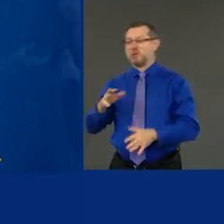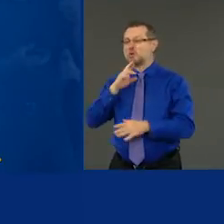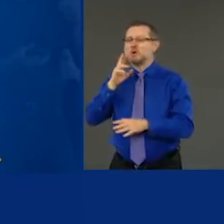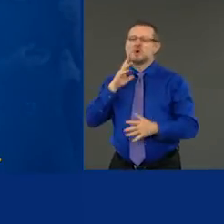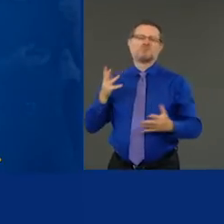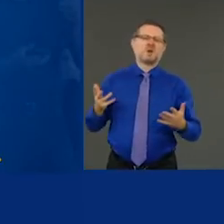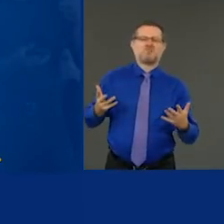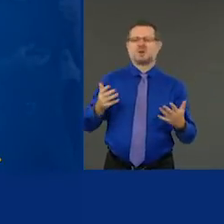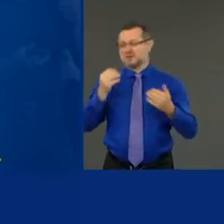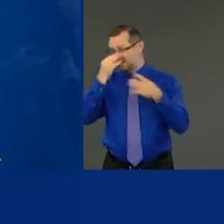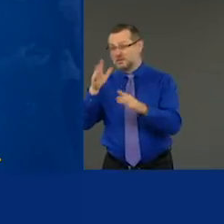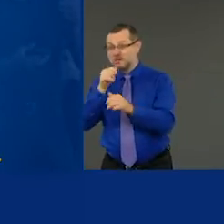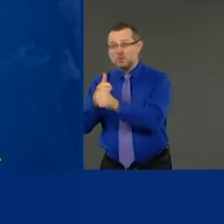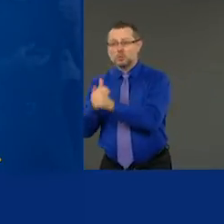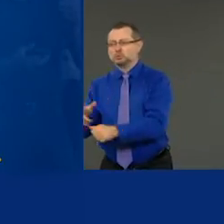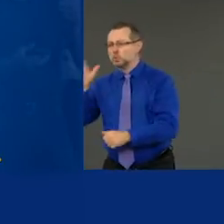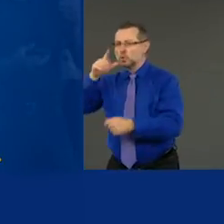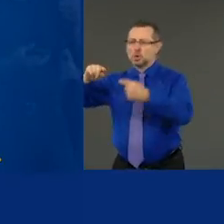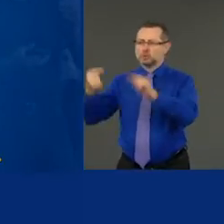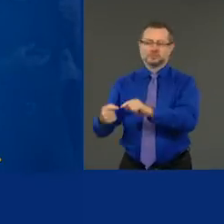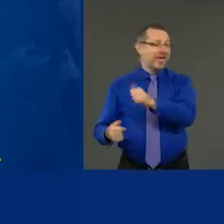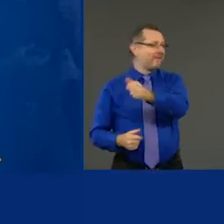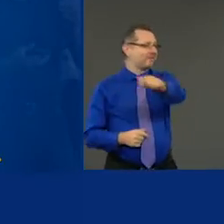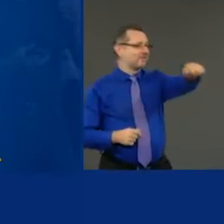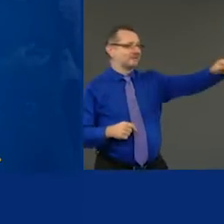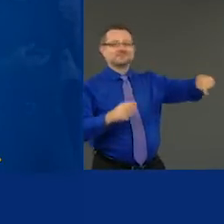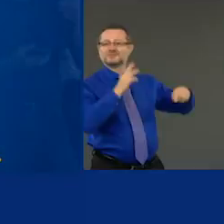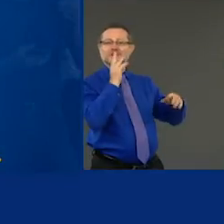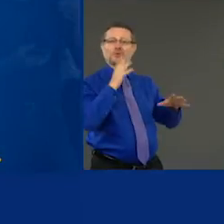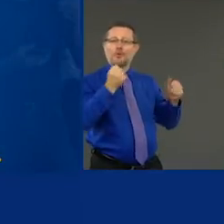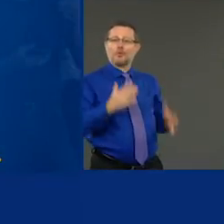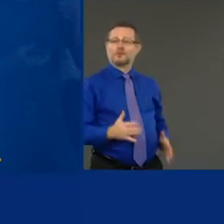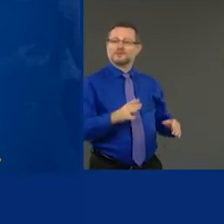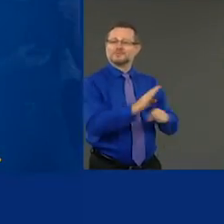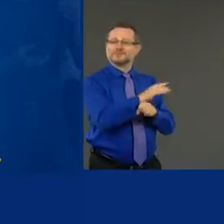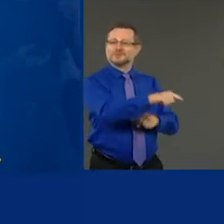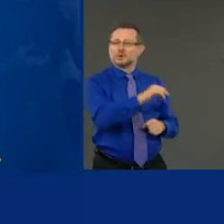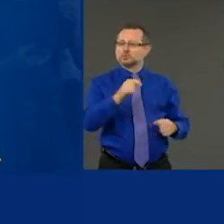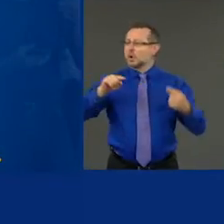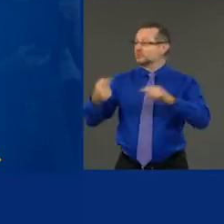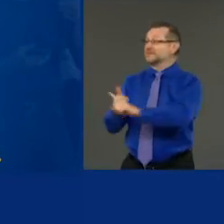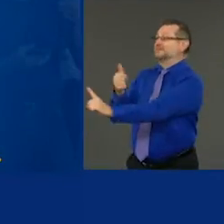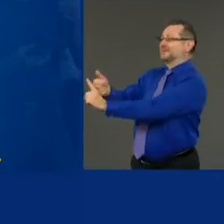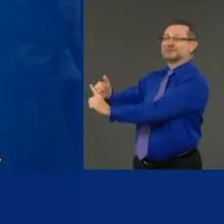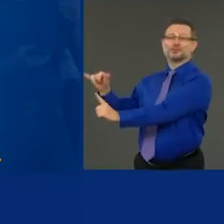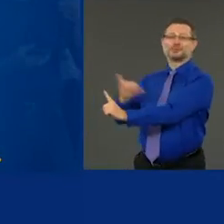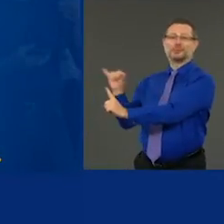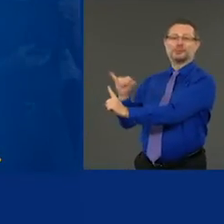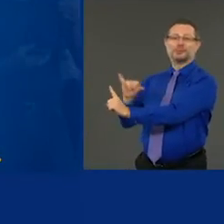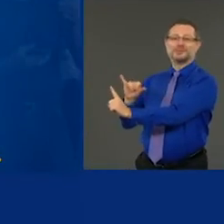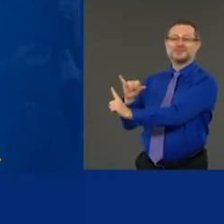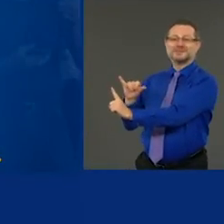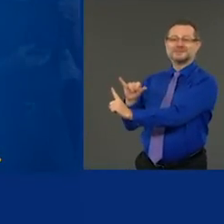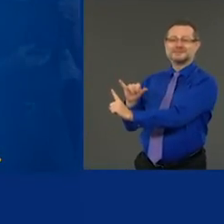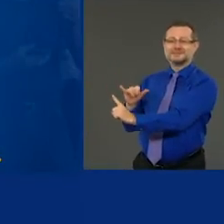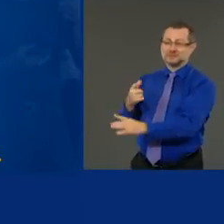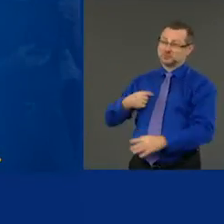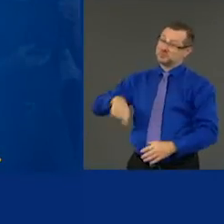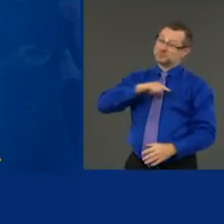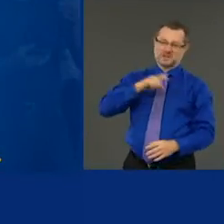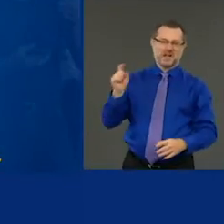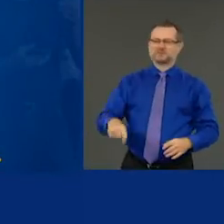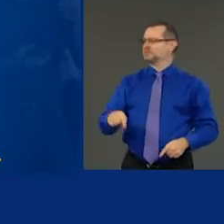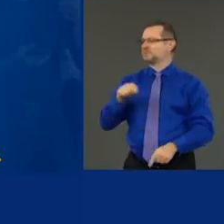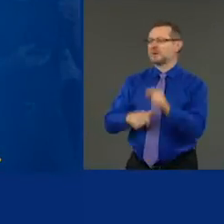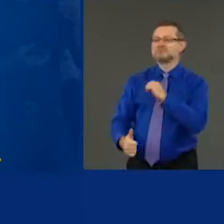make it bad for everyone because, and for themselves, we will have to roll back the bar